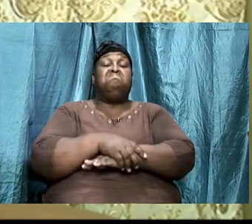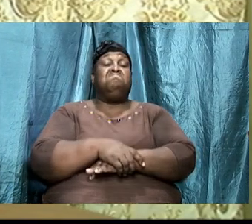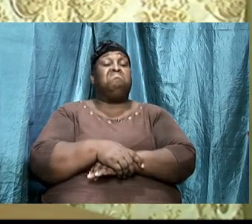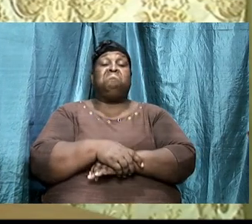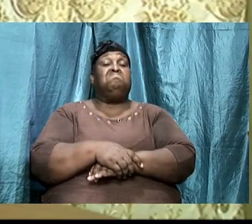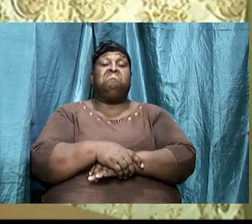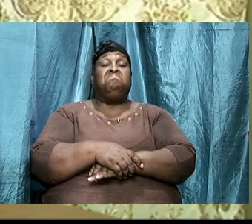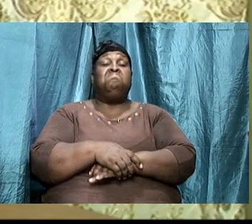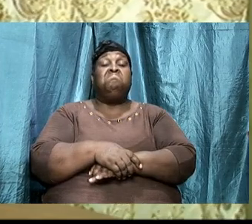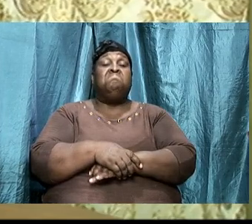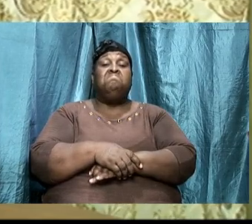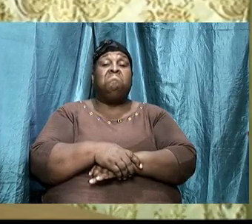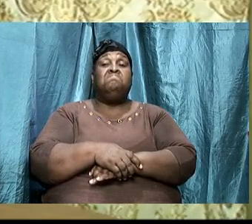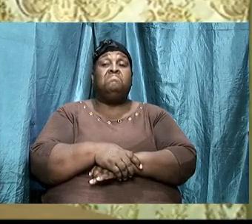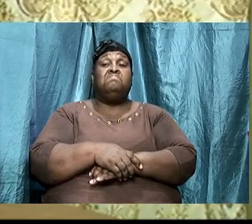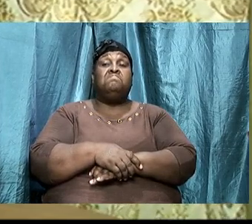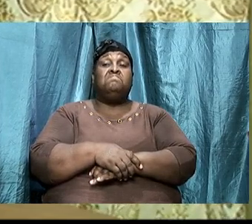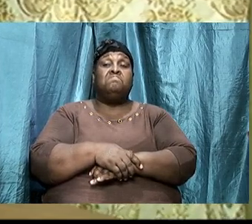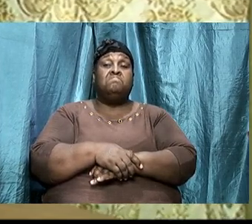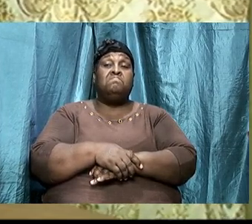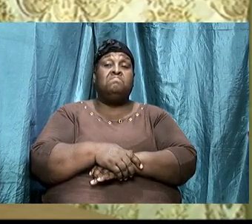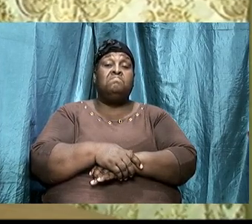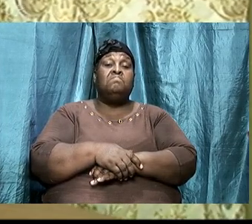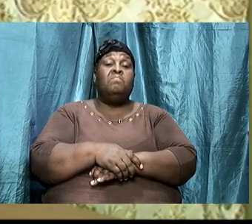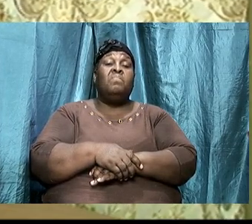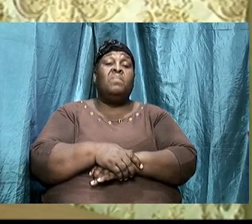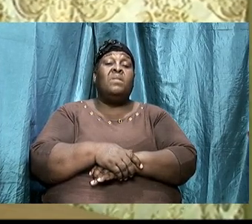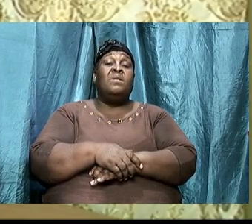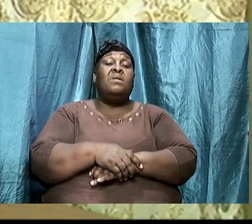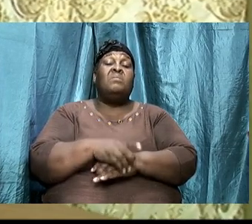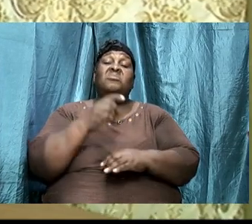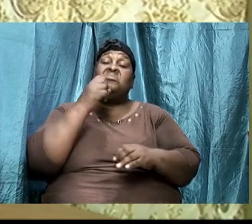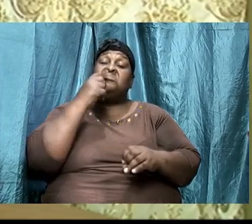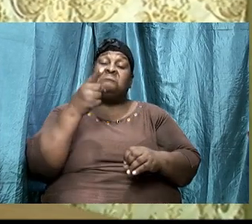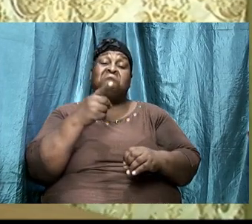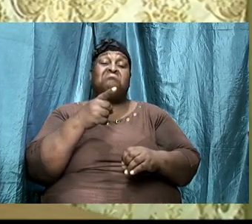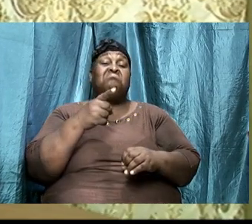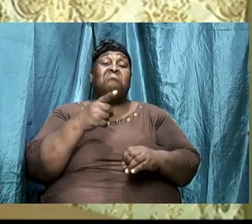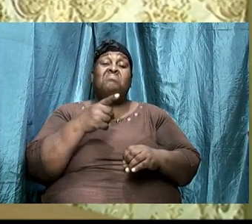so like I said I am going to be practical as possible